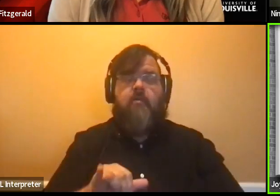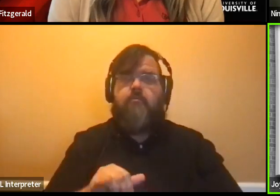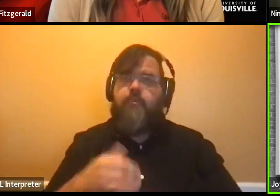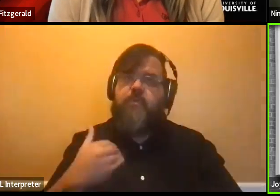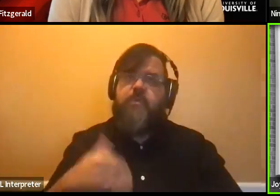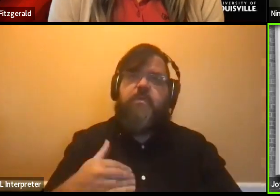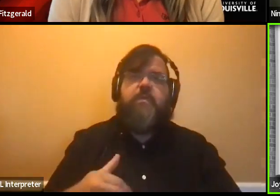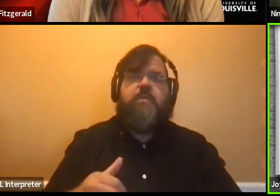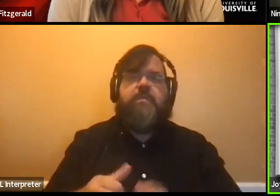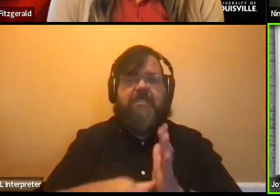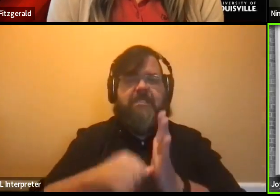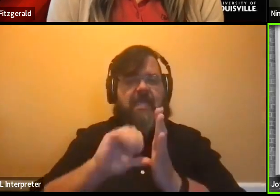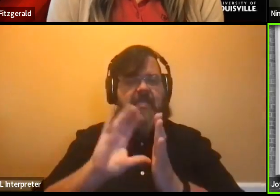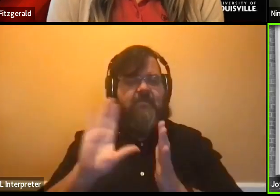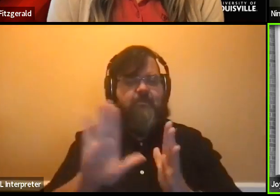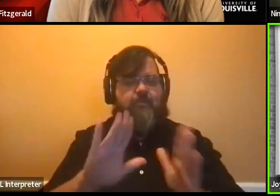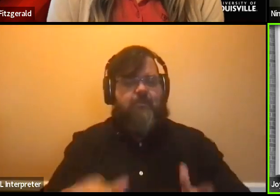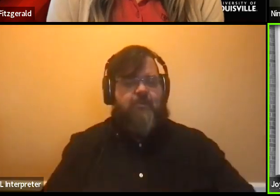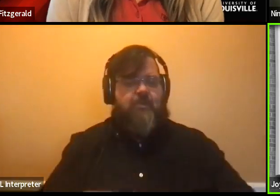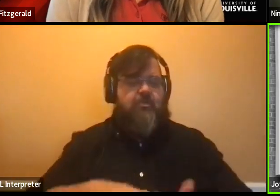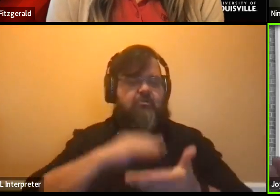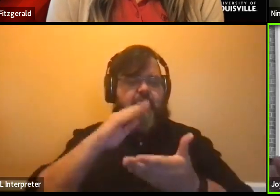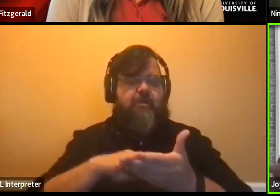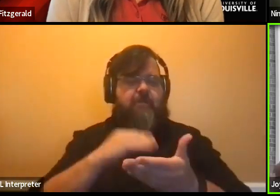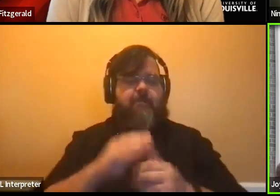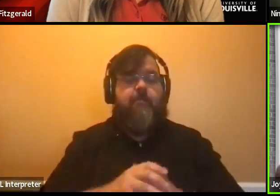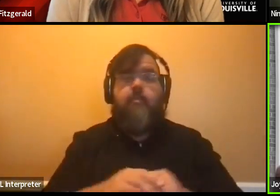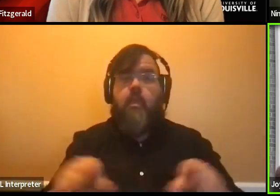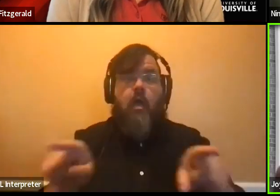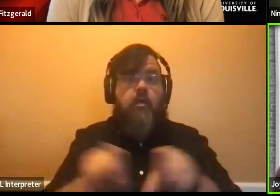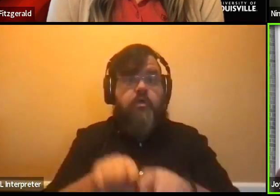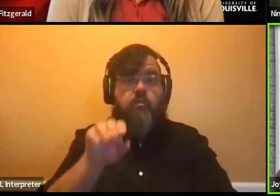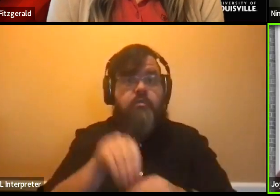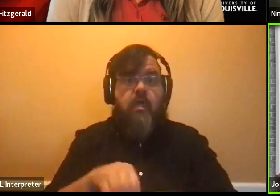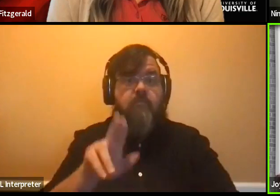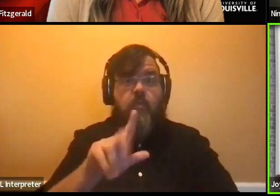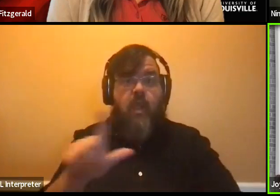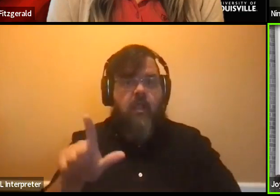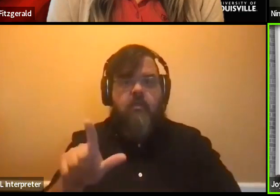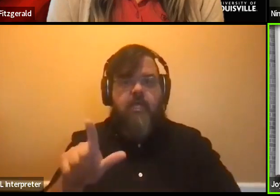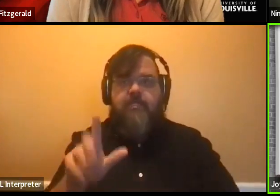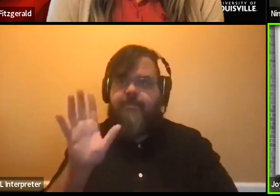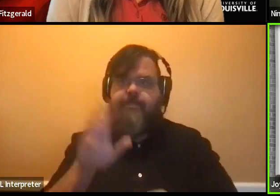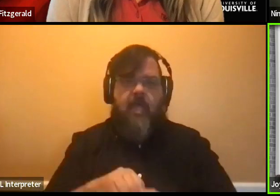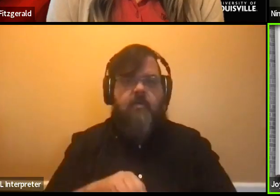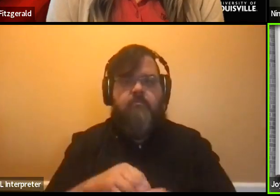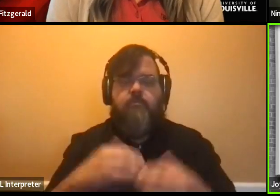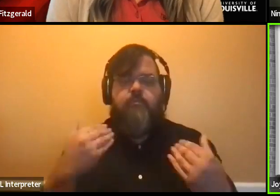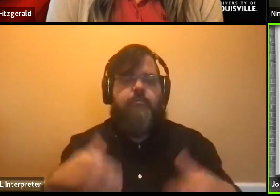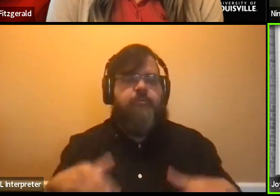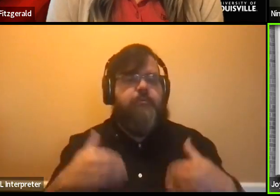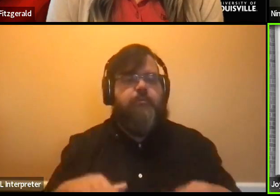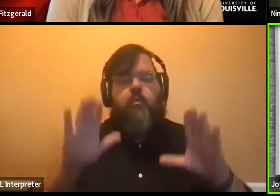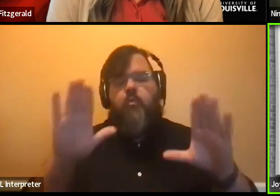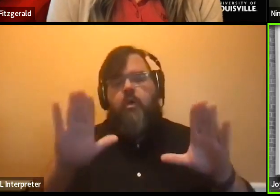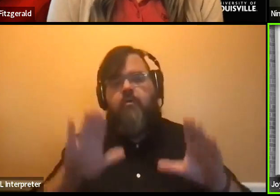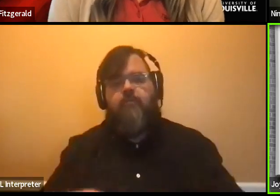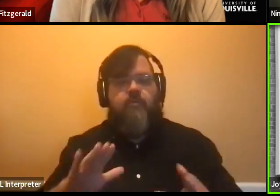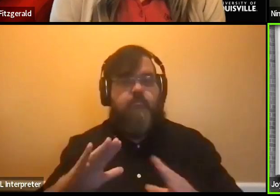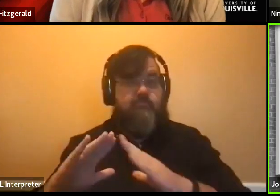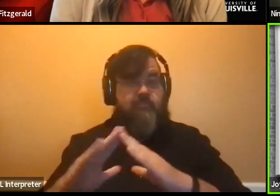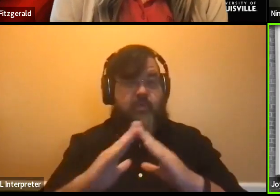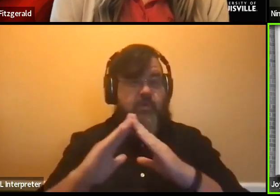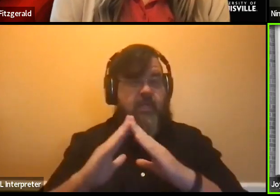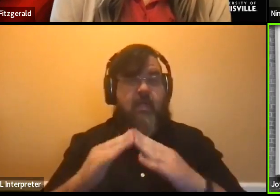UofL, you do that in, inside a wonderful metropolitan community where you have all kinds of chances for internships,